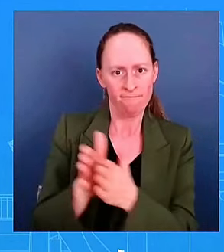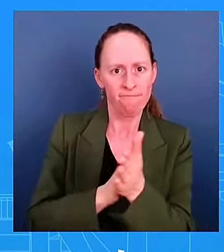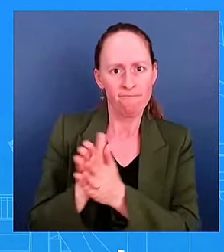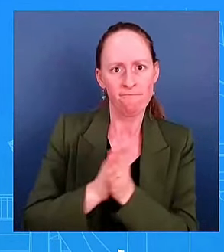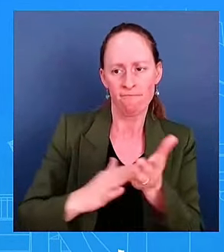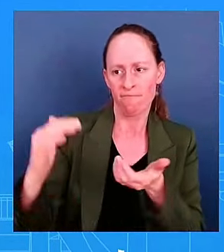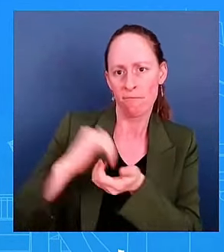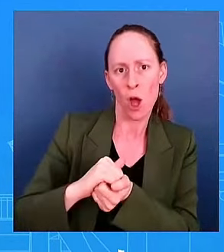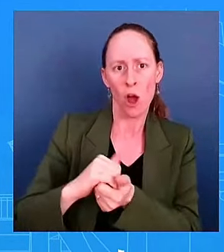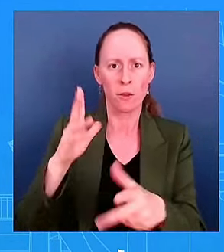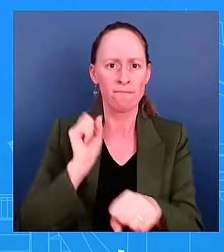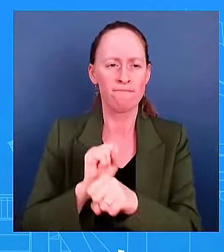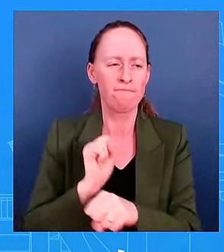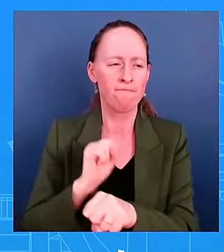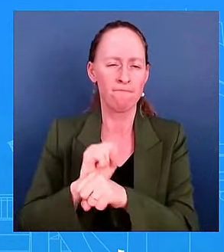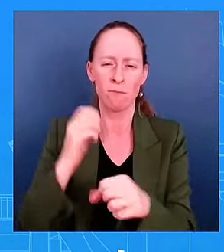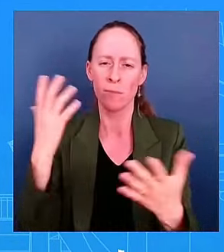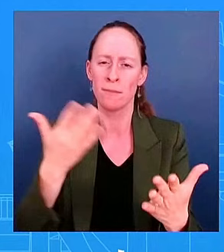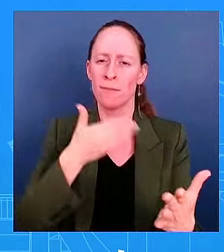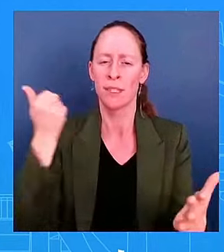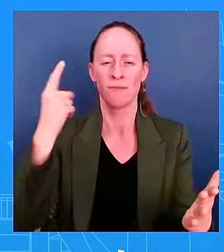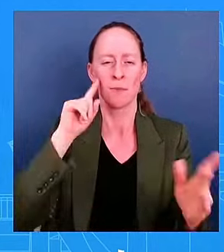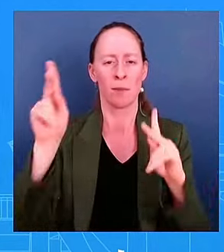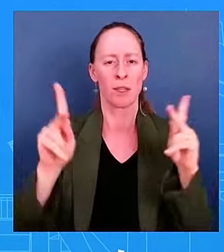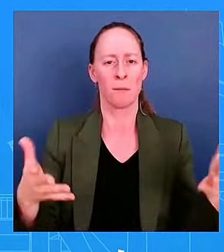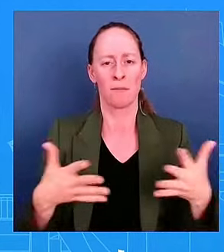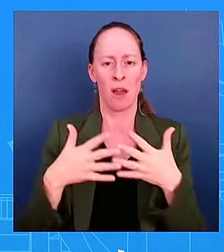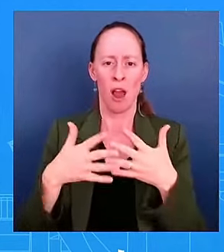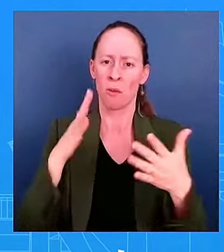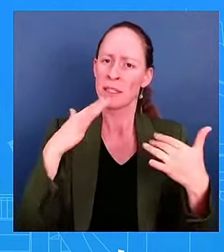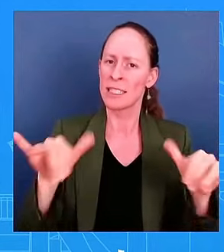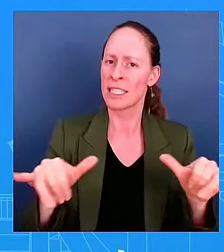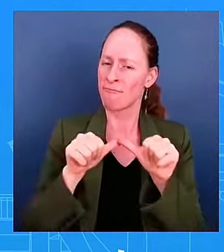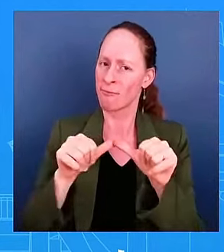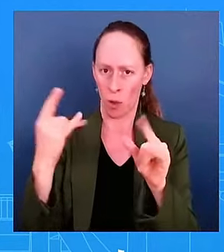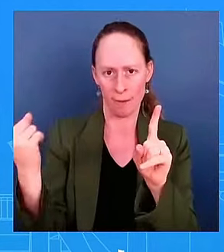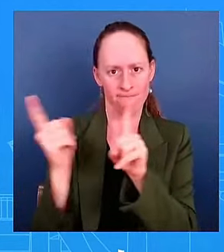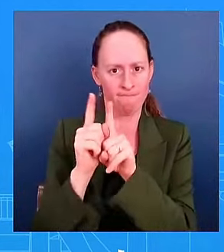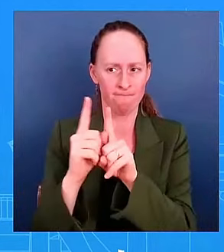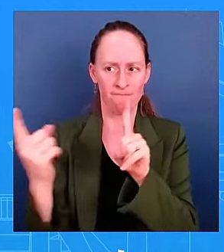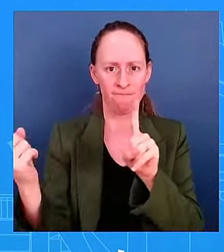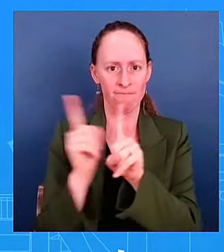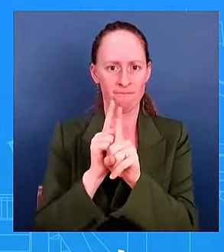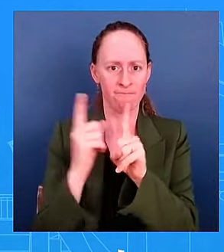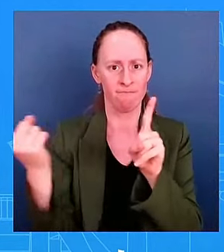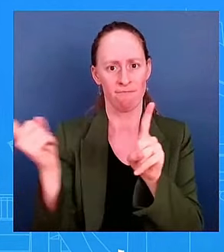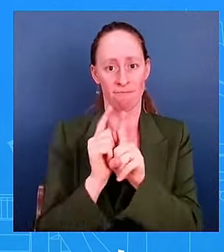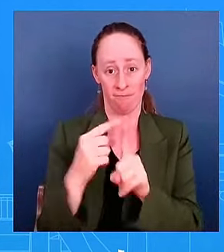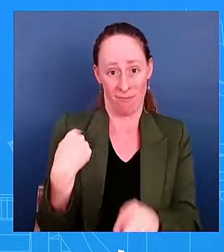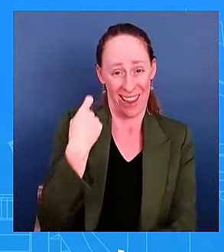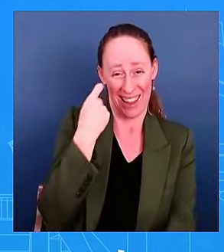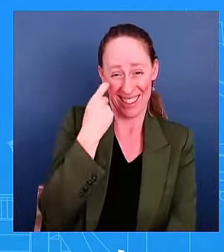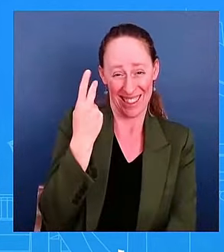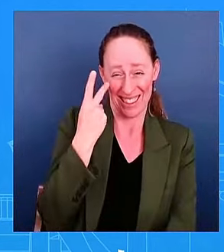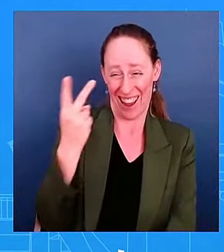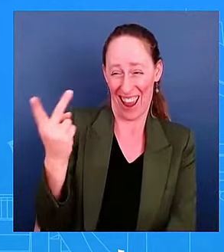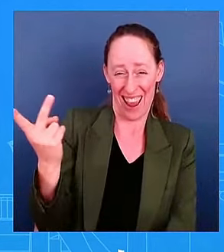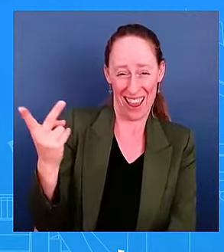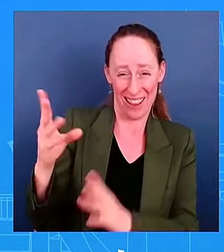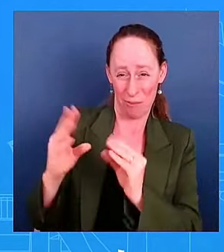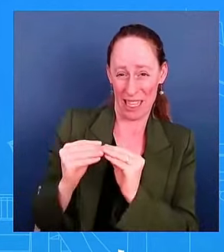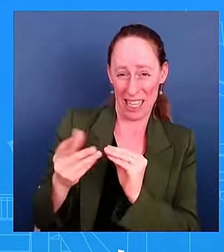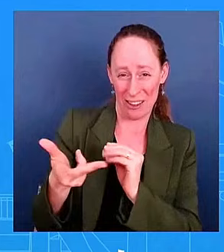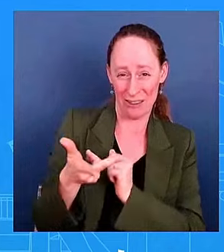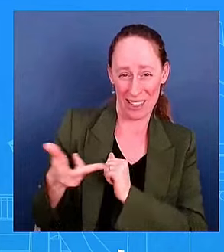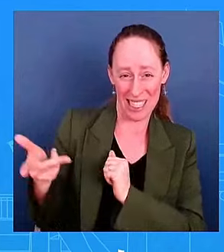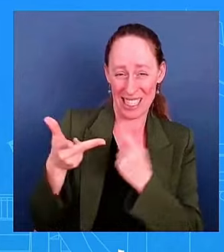continue certainly to do that. They're going to do that as partners. Like I said, I just saw them before walking into the briefing room. We, they stopped by to talk to me and my